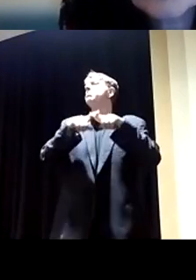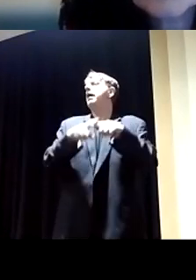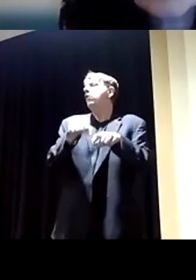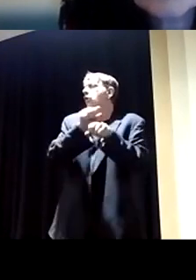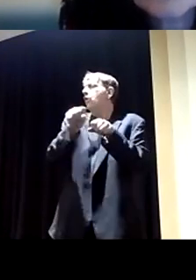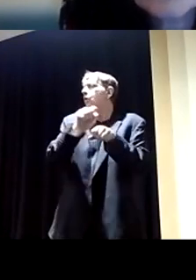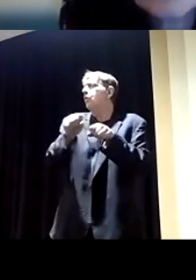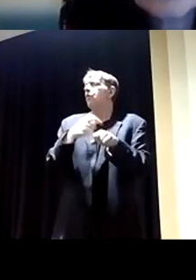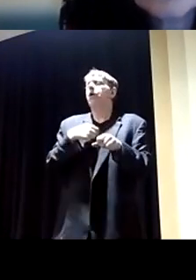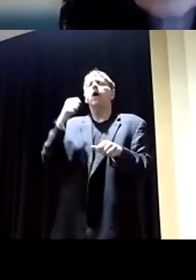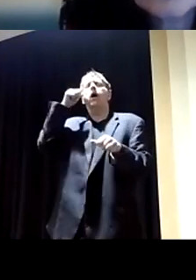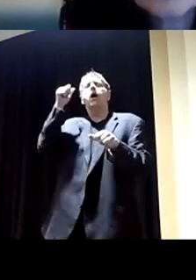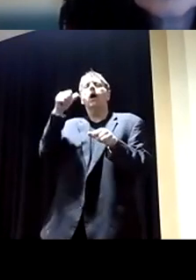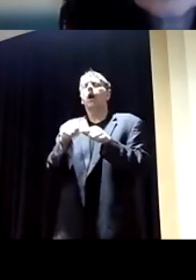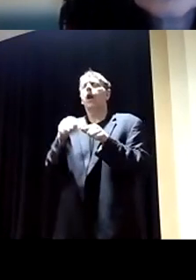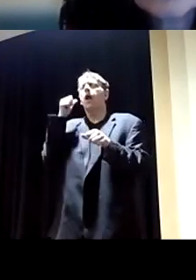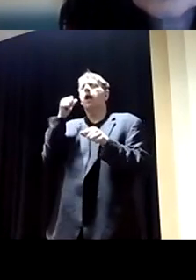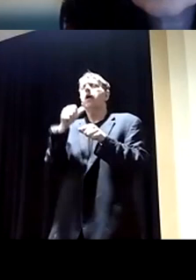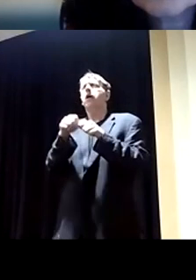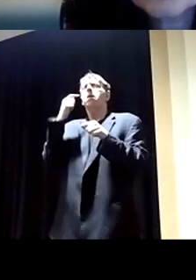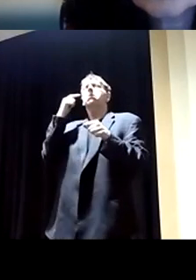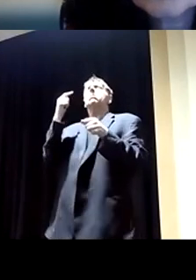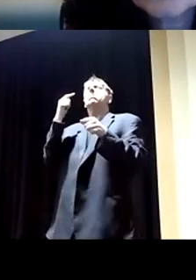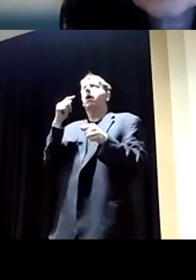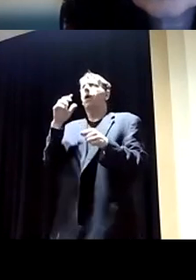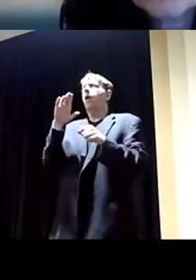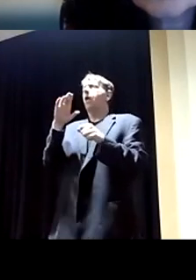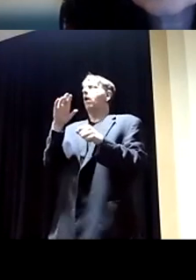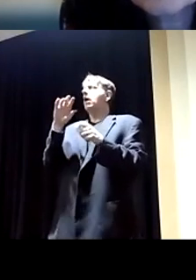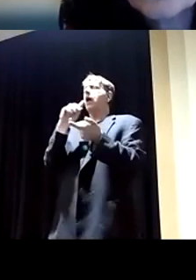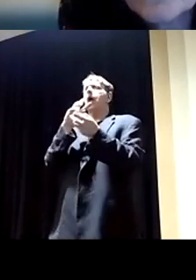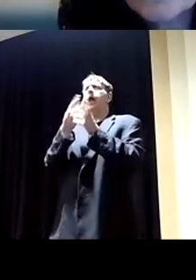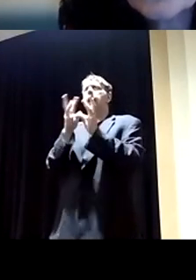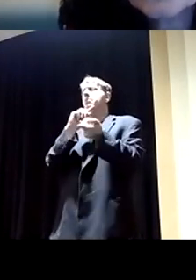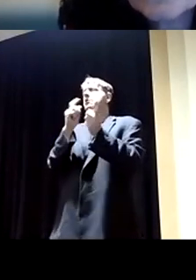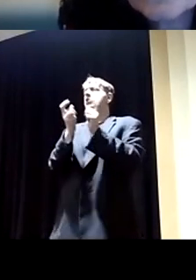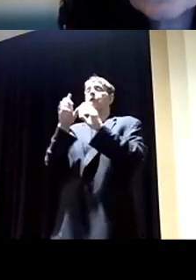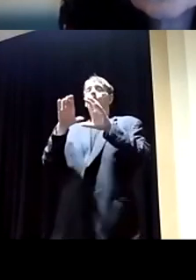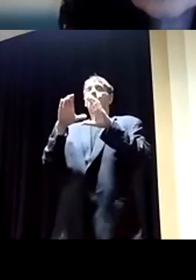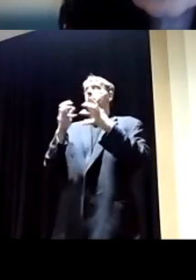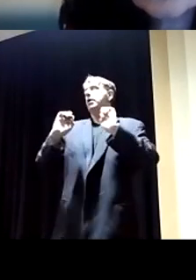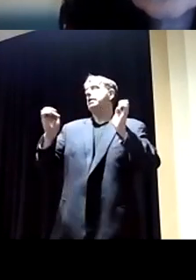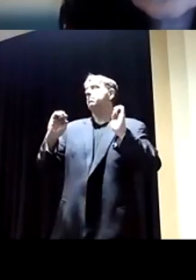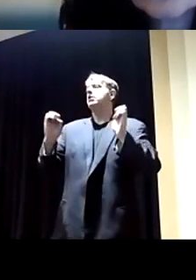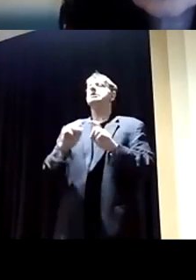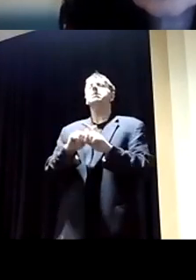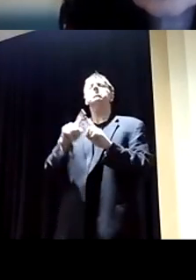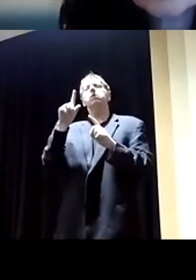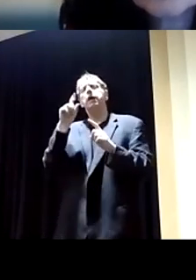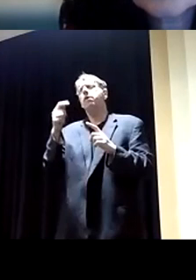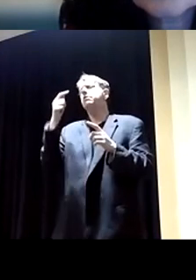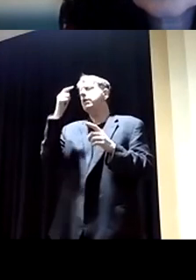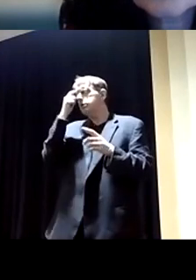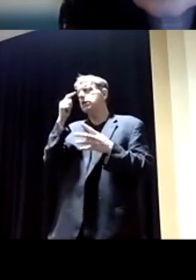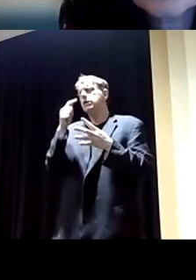never taken a dime from the extractive industries. Climate change is a global emergency, but we have to do it in a methodical way that's consistent